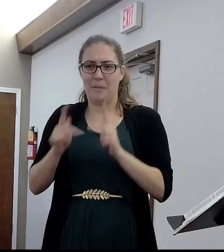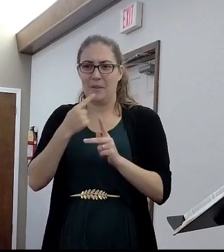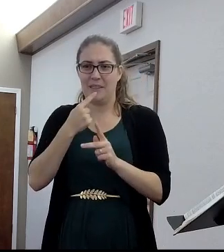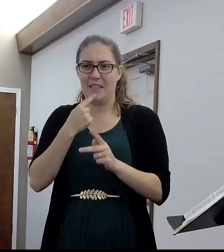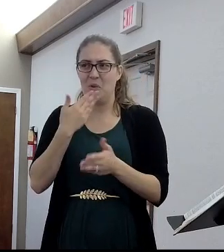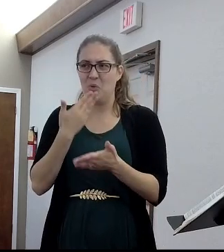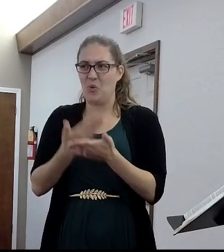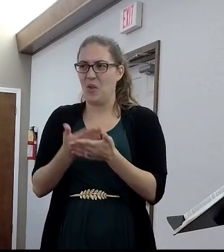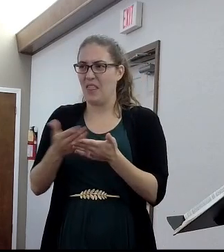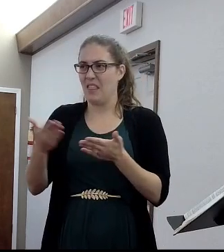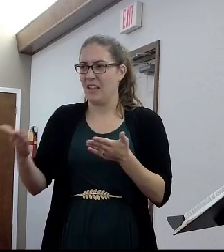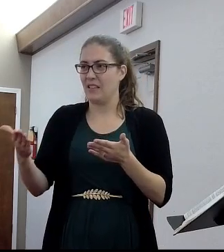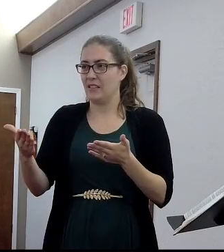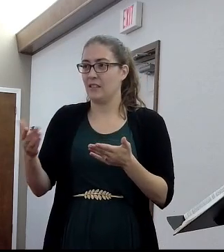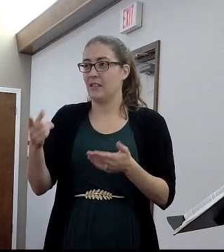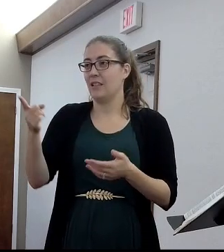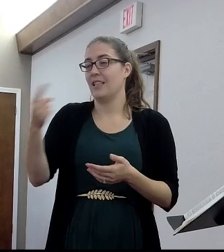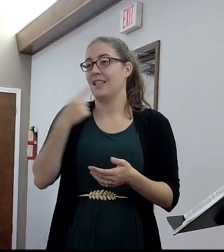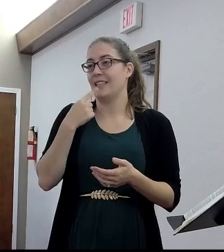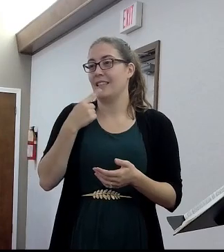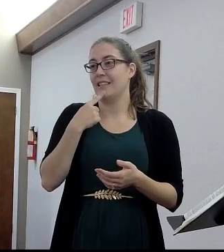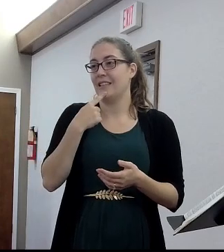They wouldn't have anything to do with him anyway.